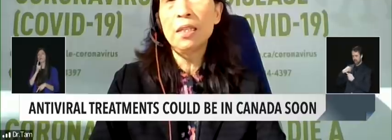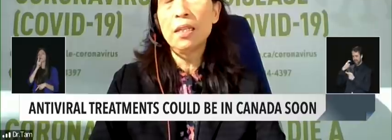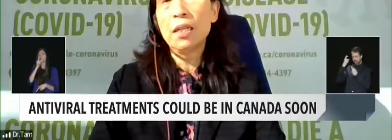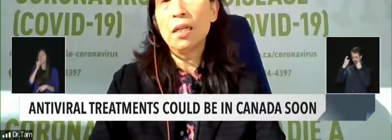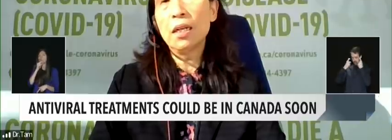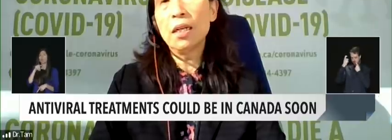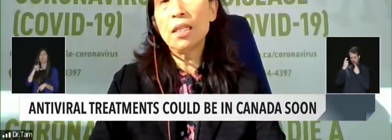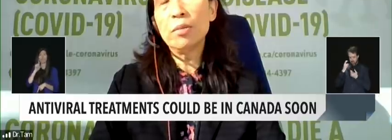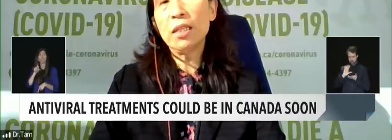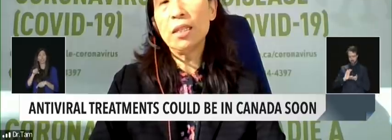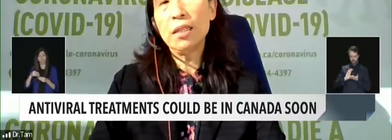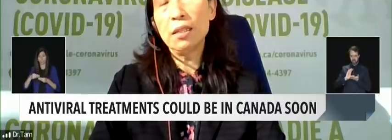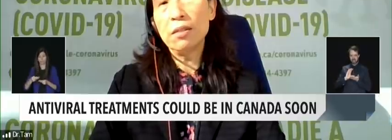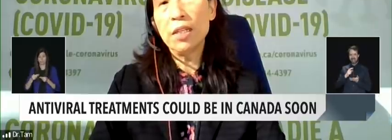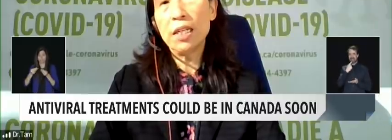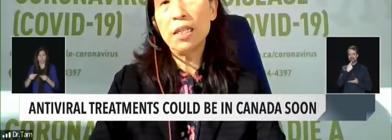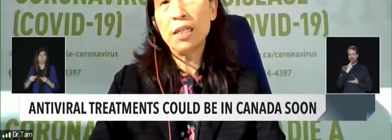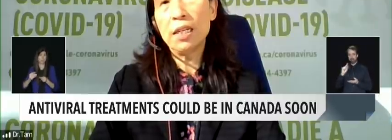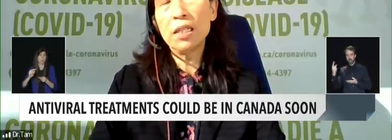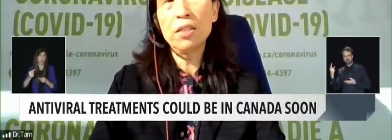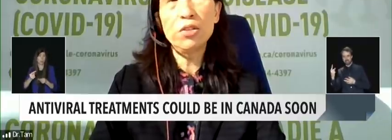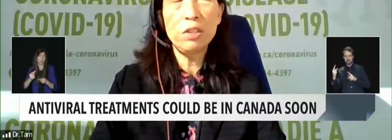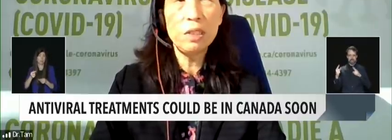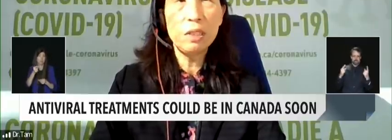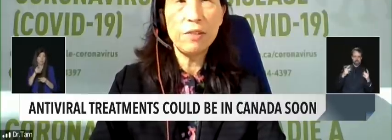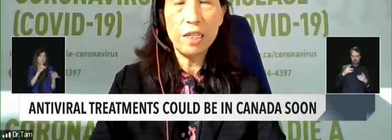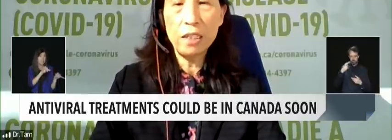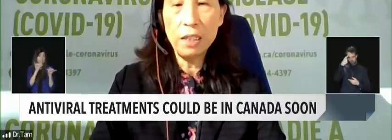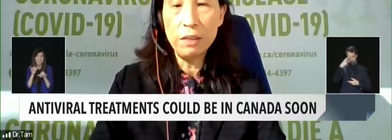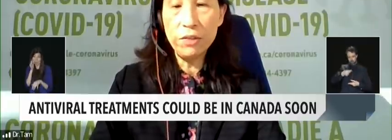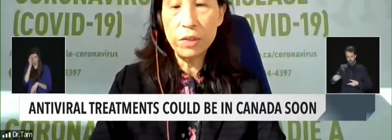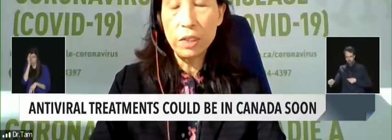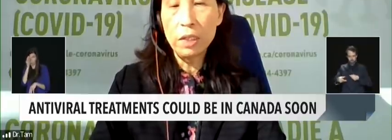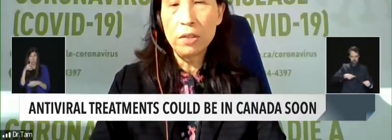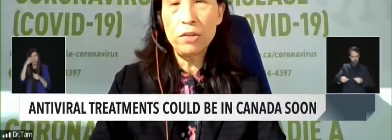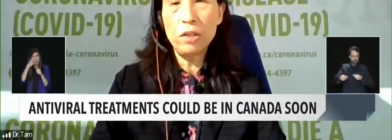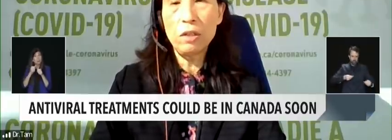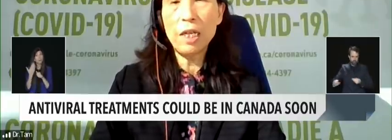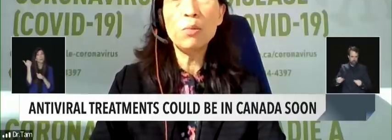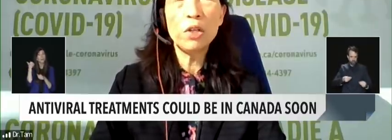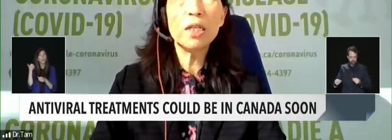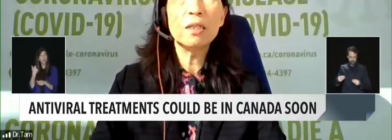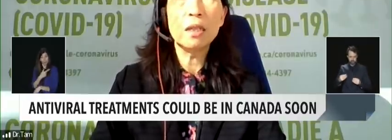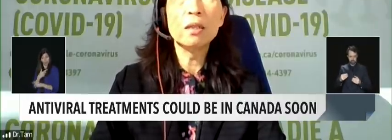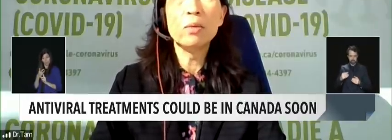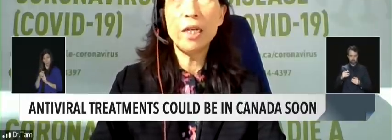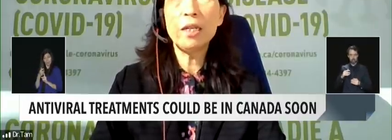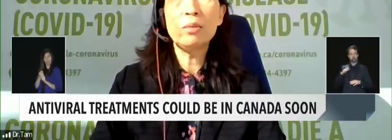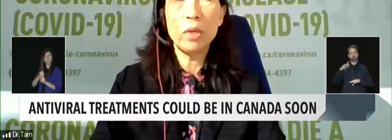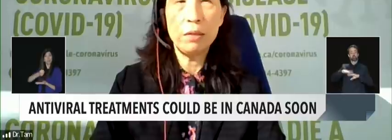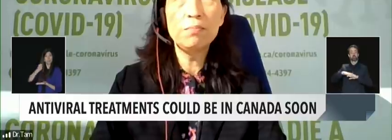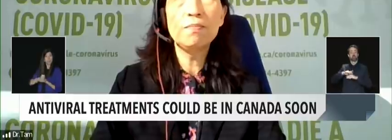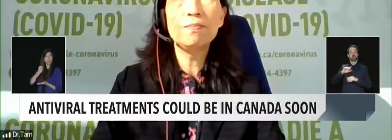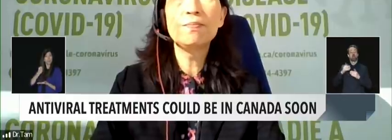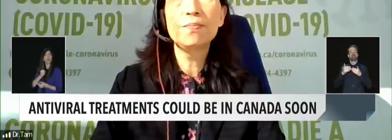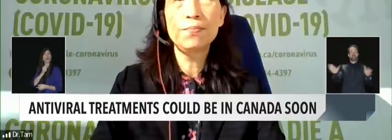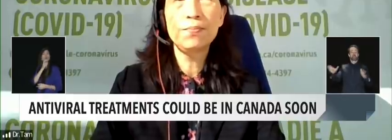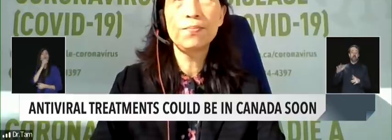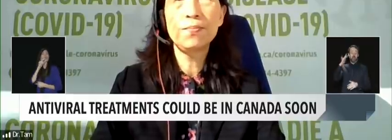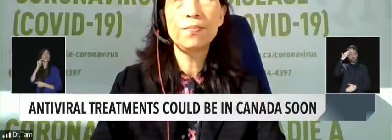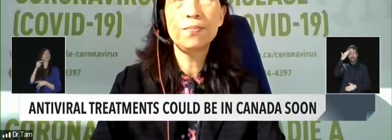we did at the beginning of getting our initial doses of vaccines. So that work is underway as well.